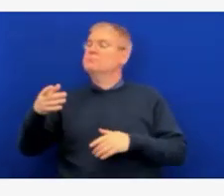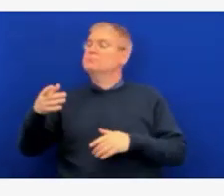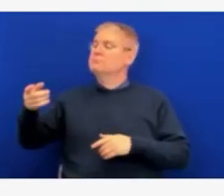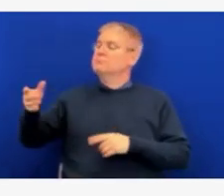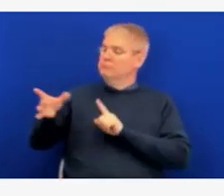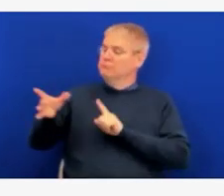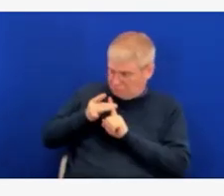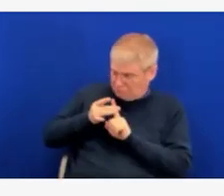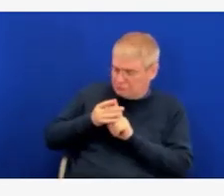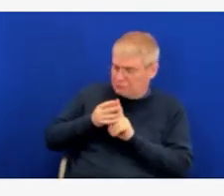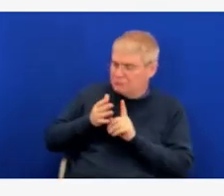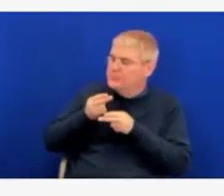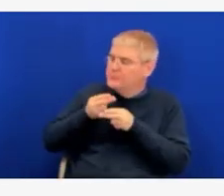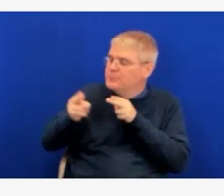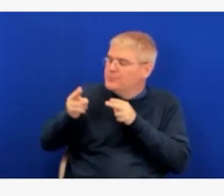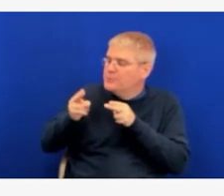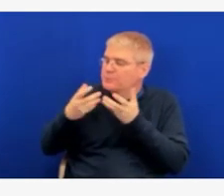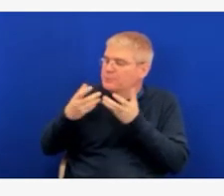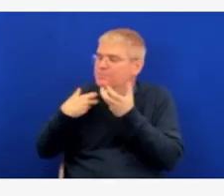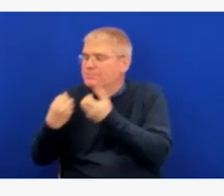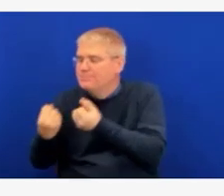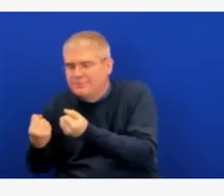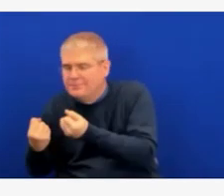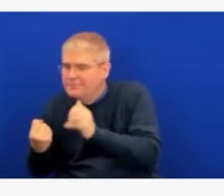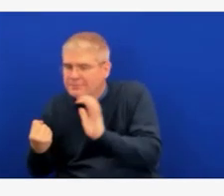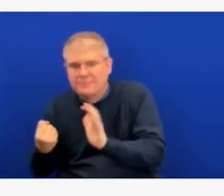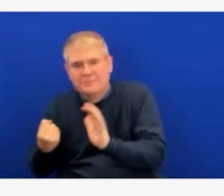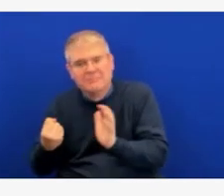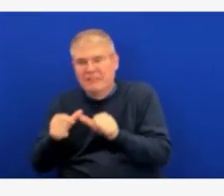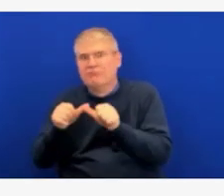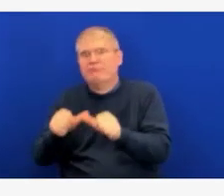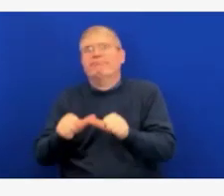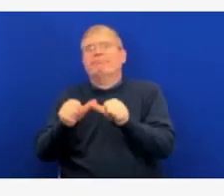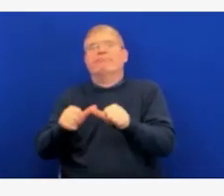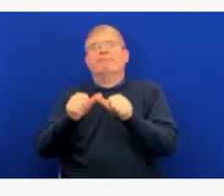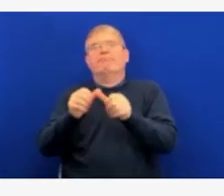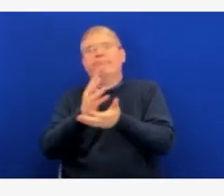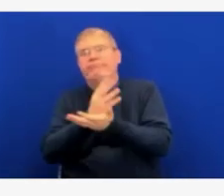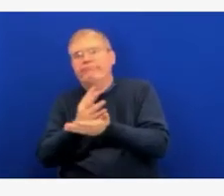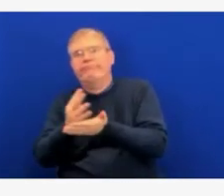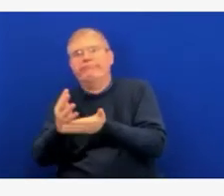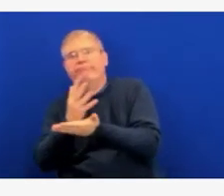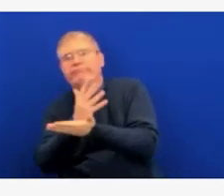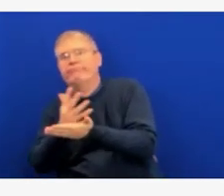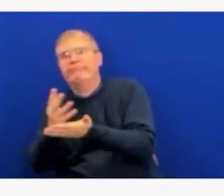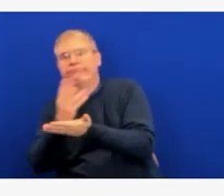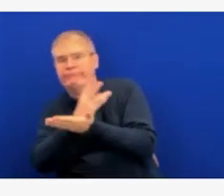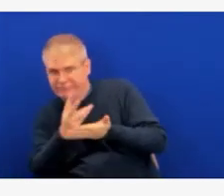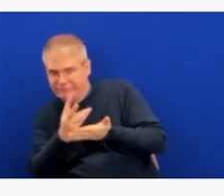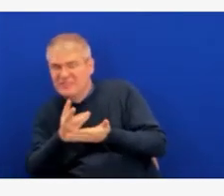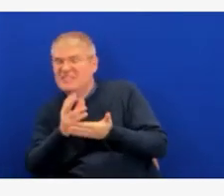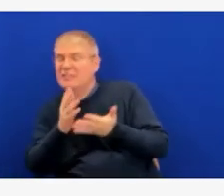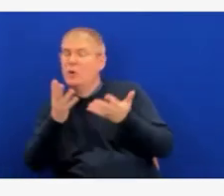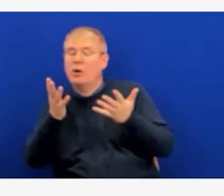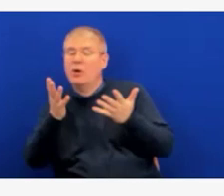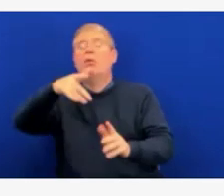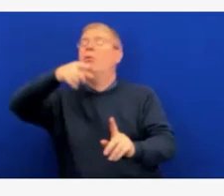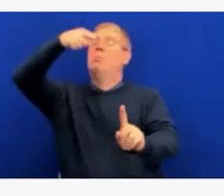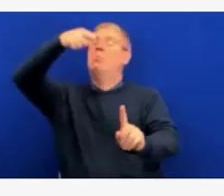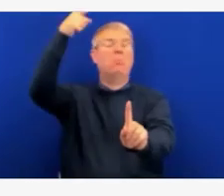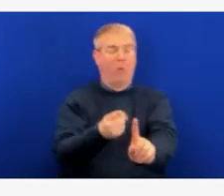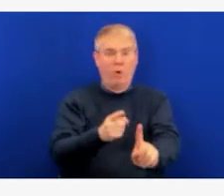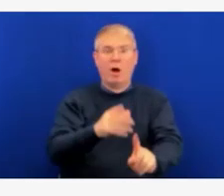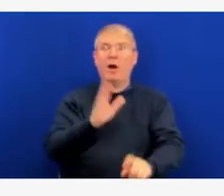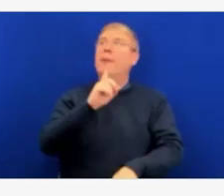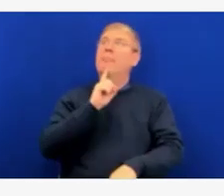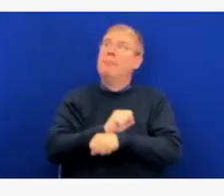no issue for this age group. Vaccines have really emerged as the most important tool we can use to prevent